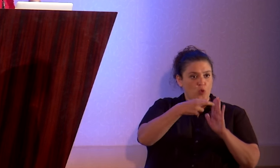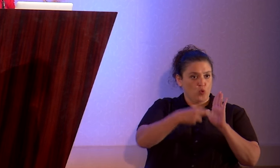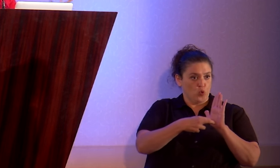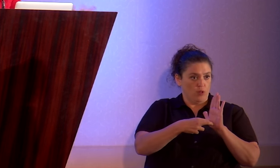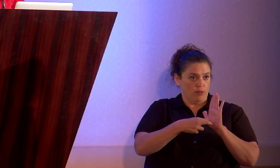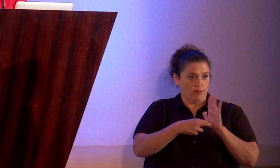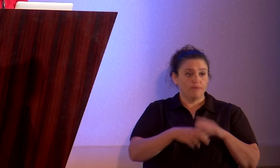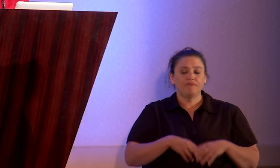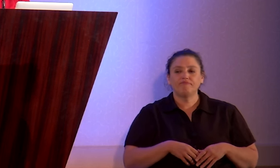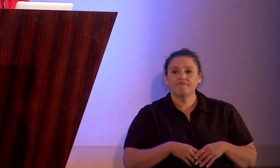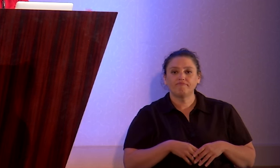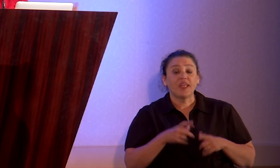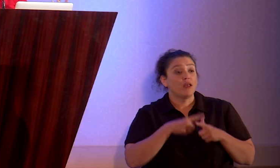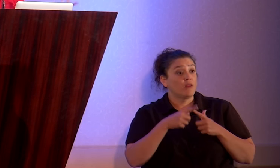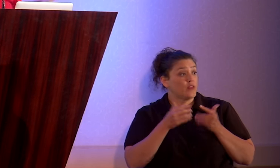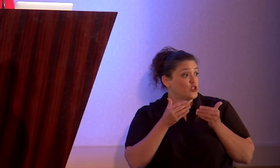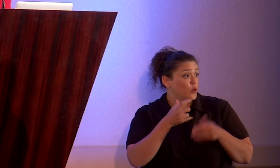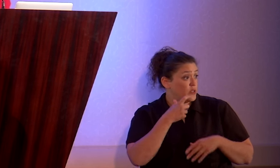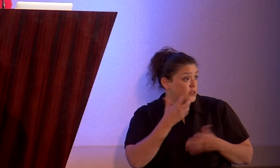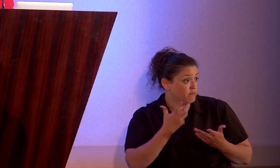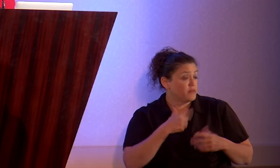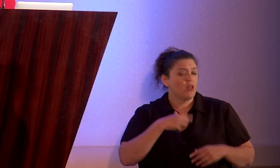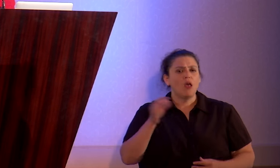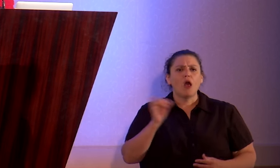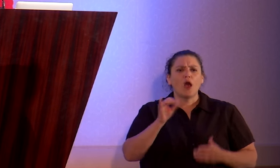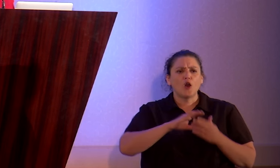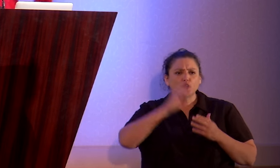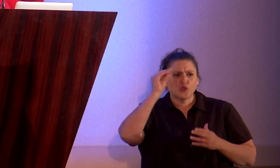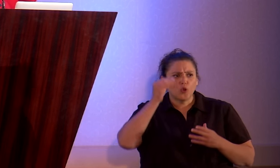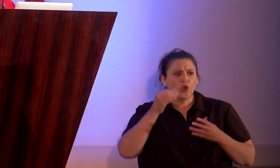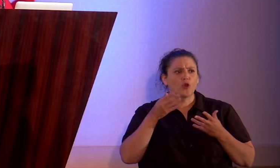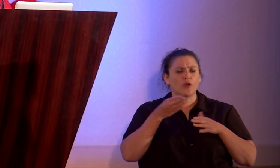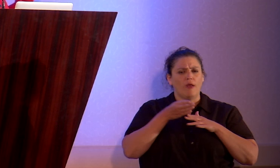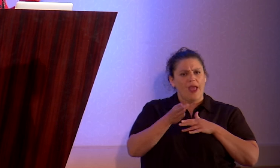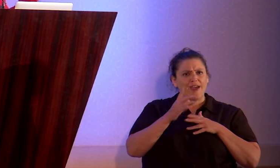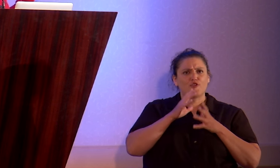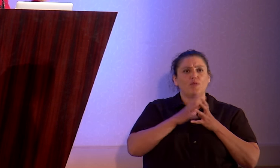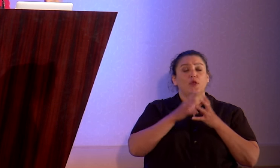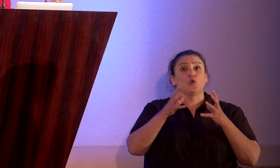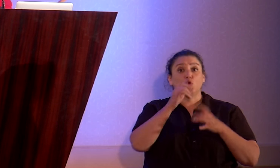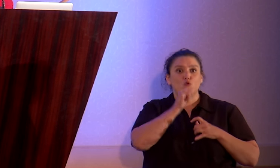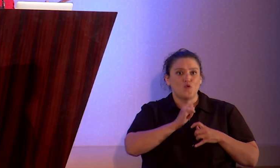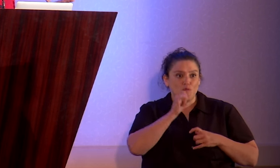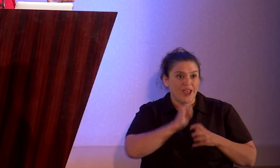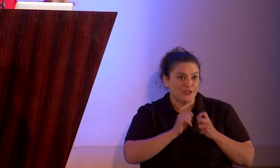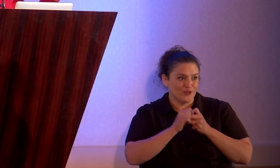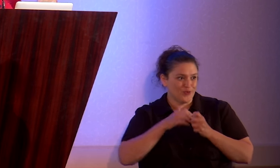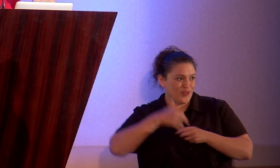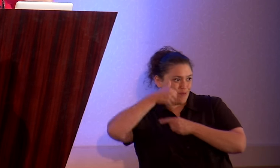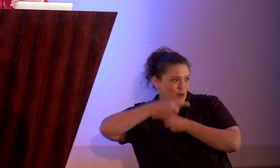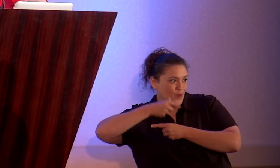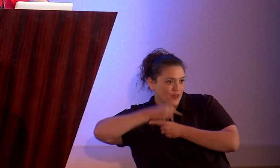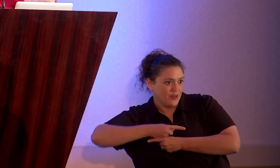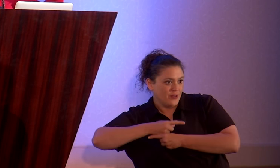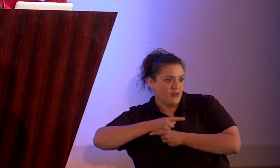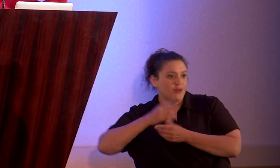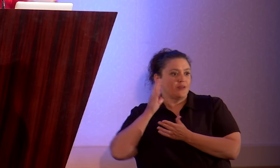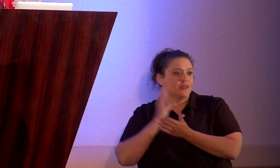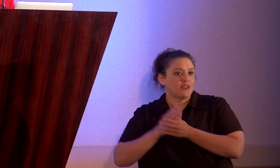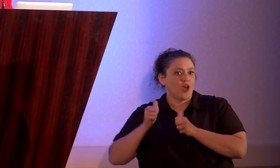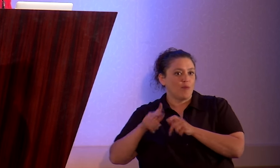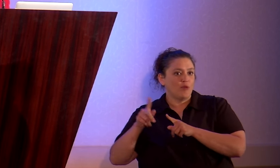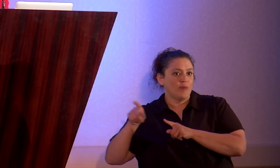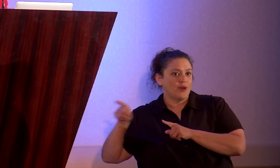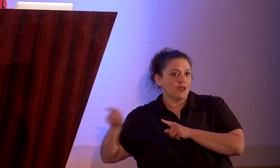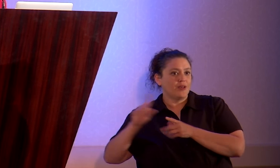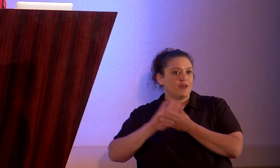And she then goes on to say, I also learned, after being far too patient with siblings, to stop allowing it to be a